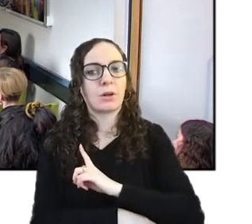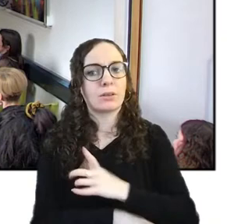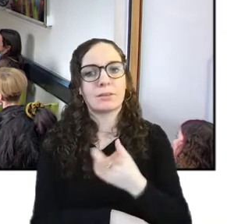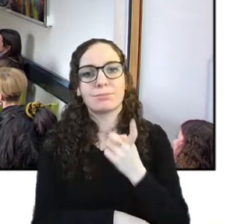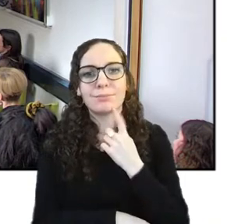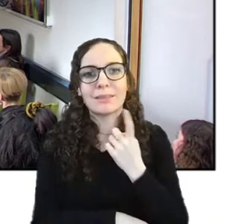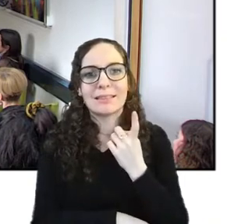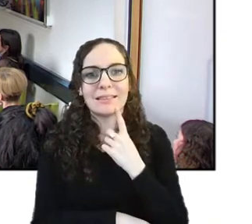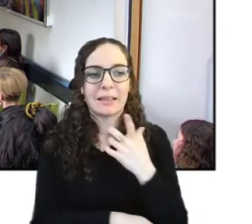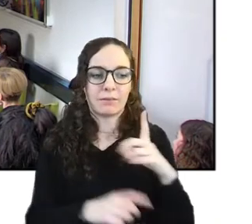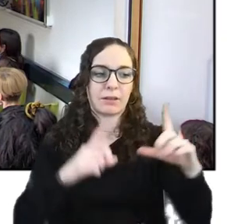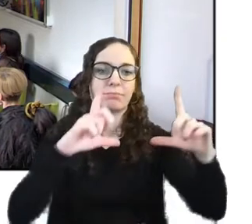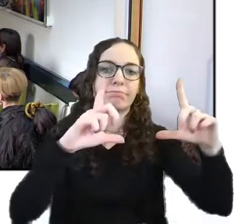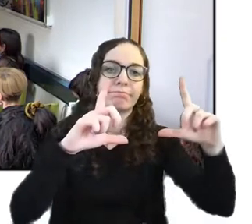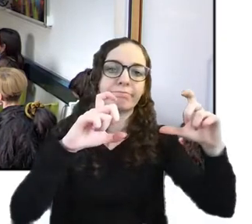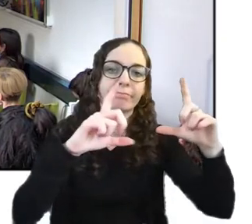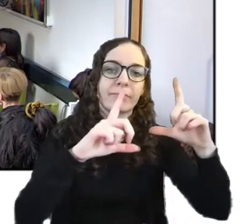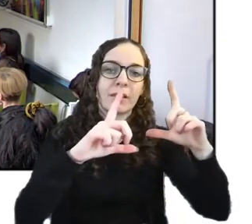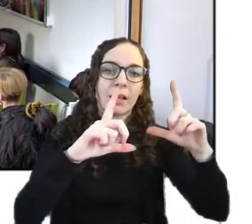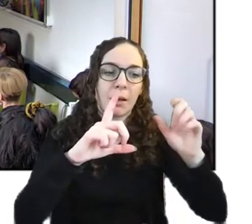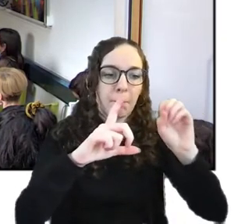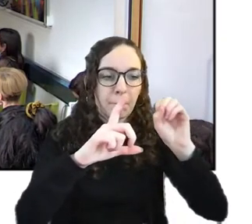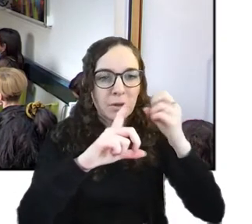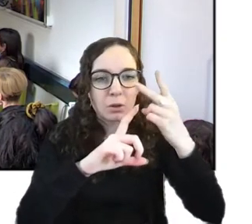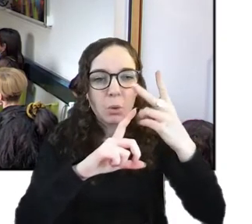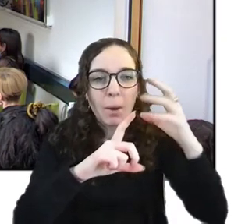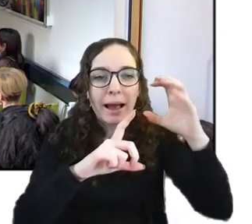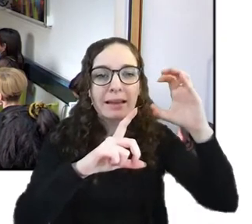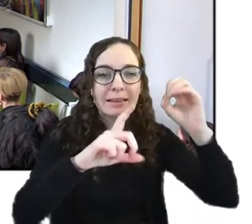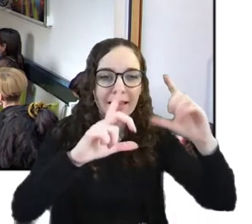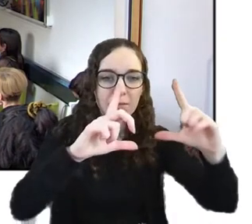27 like exposures that you can take